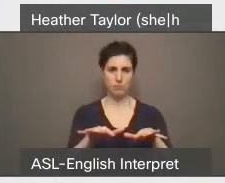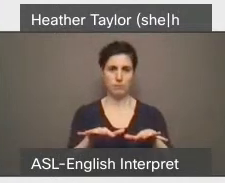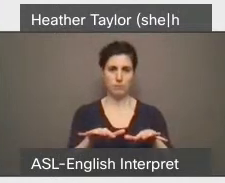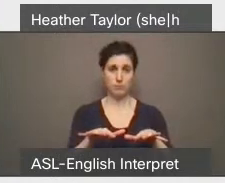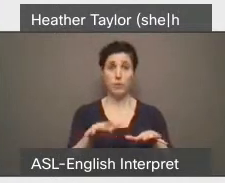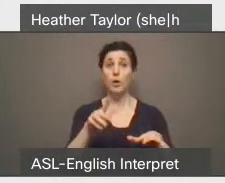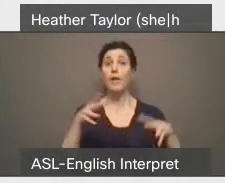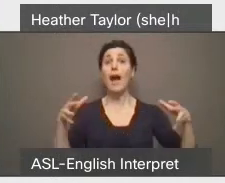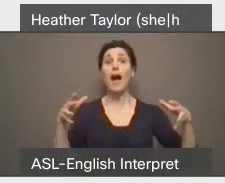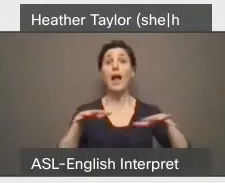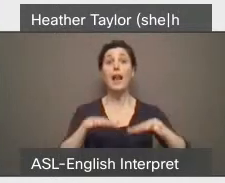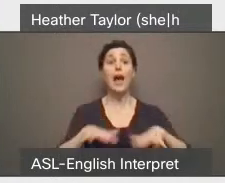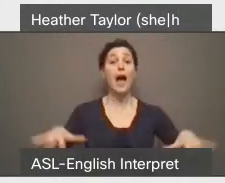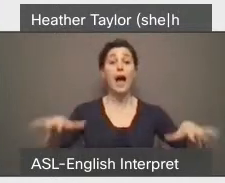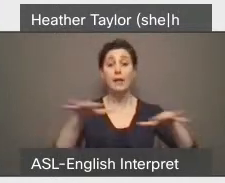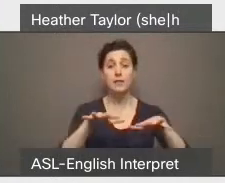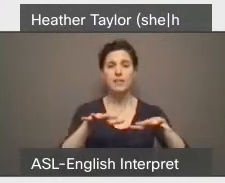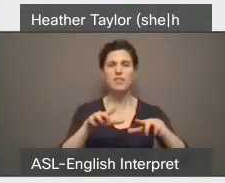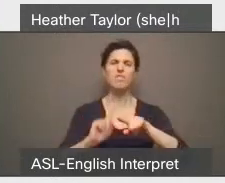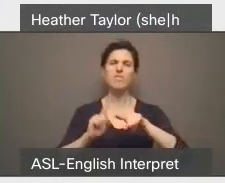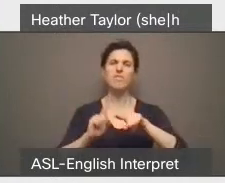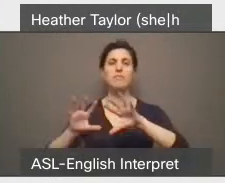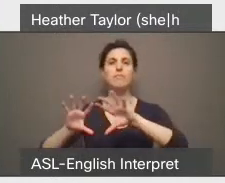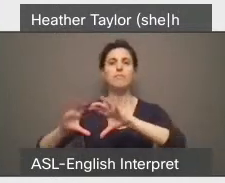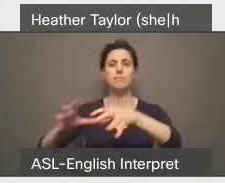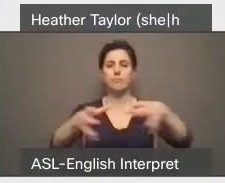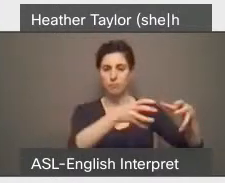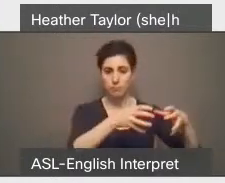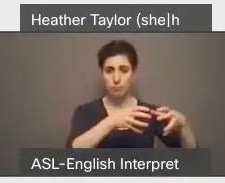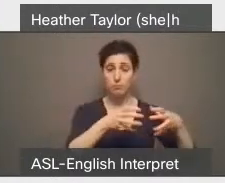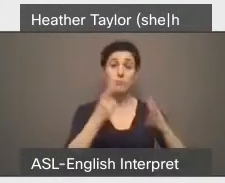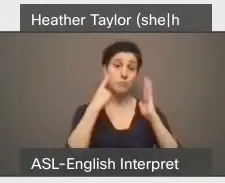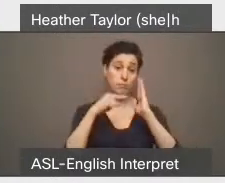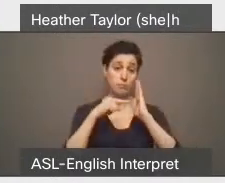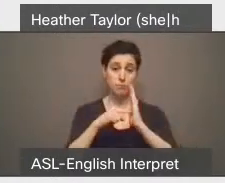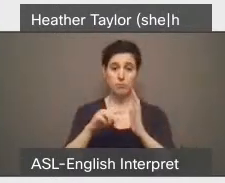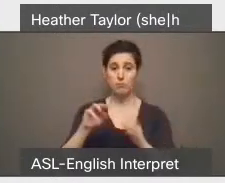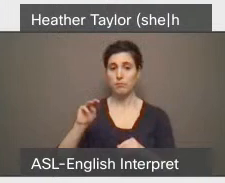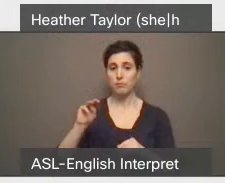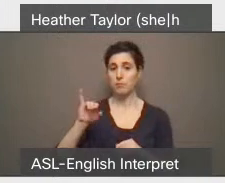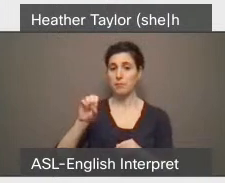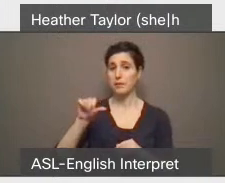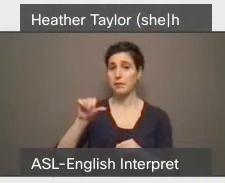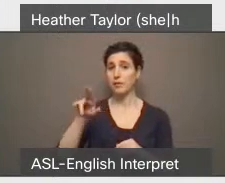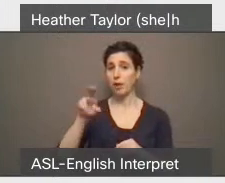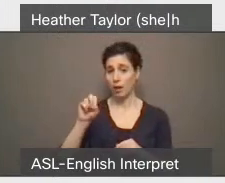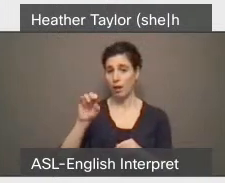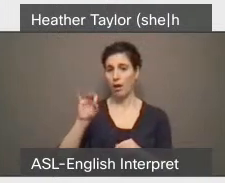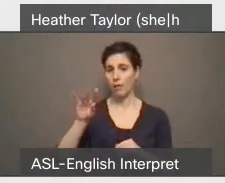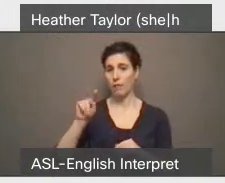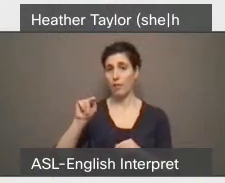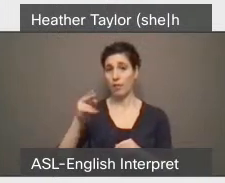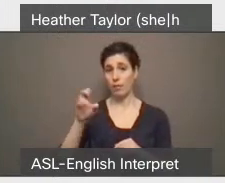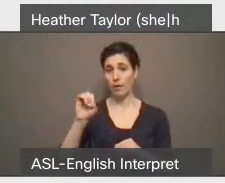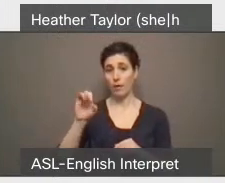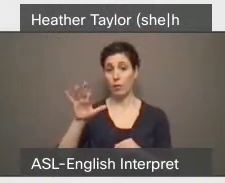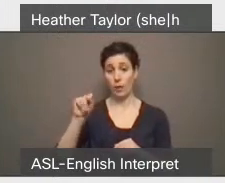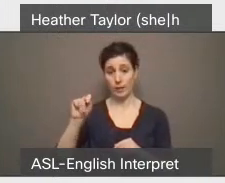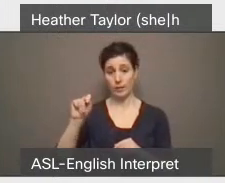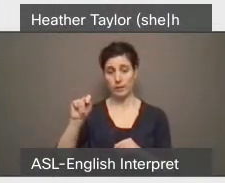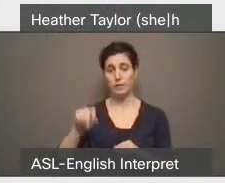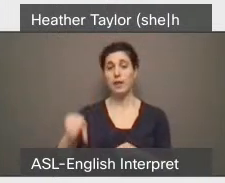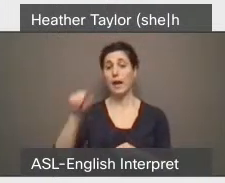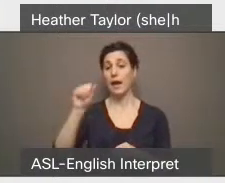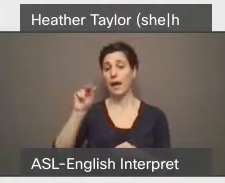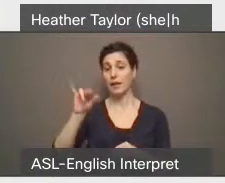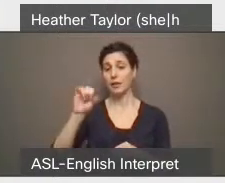traditional territory of many nations. including the Mississaugas of the Credit. The Mississaugas